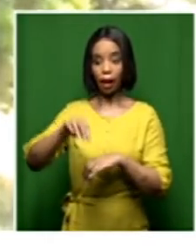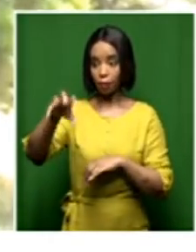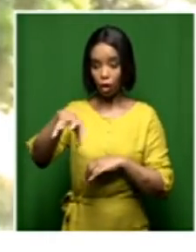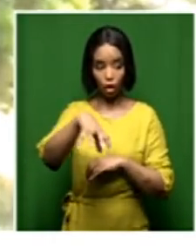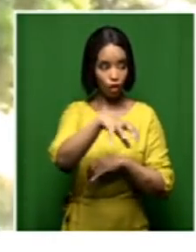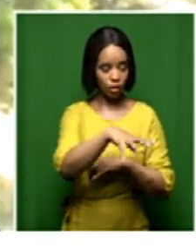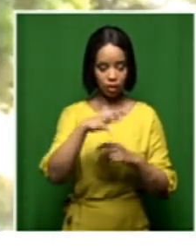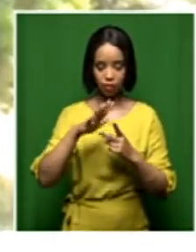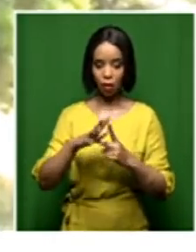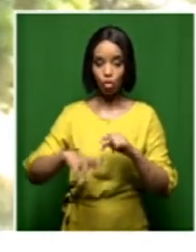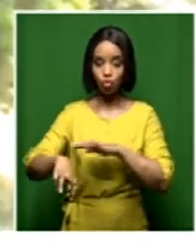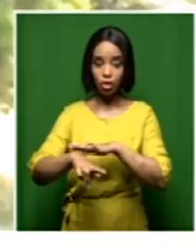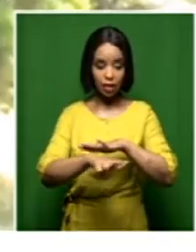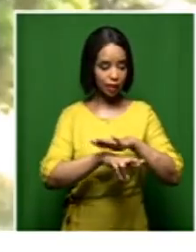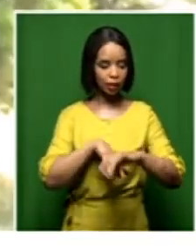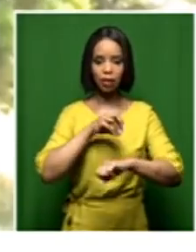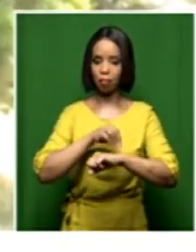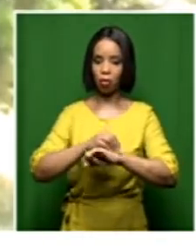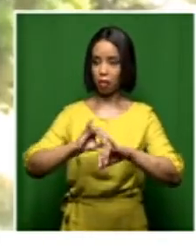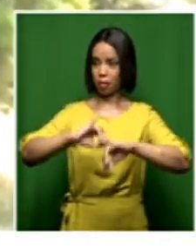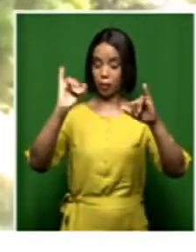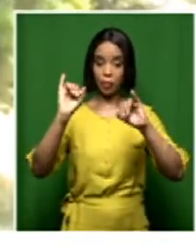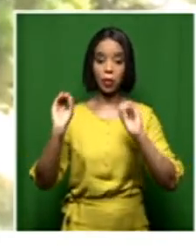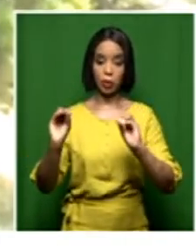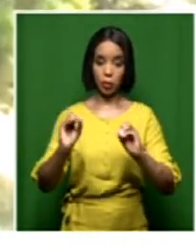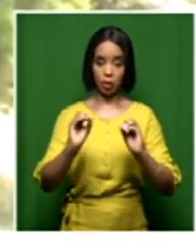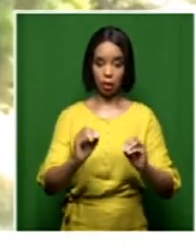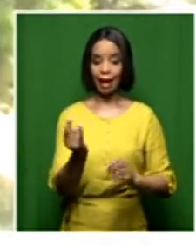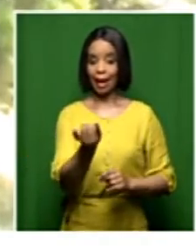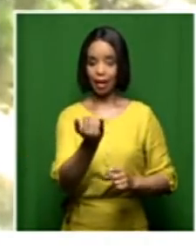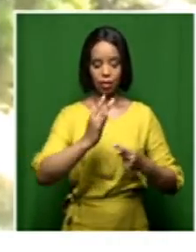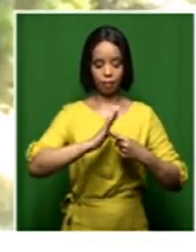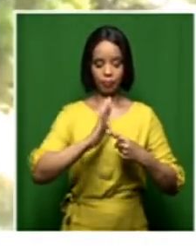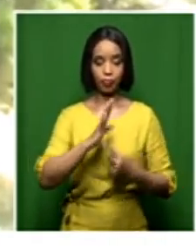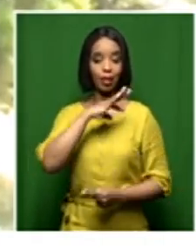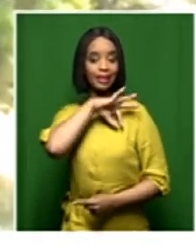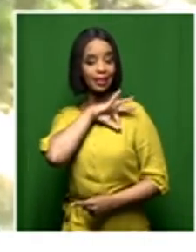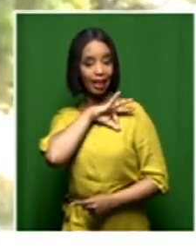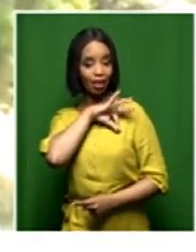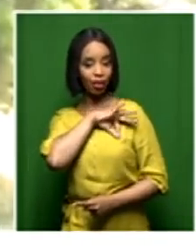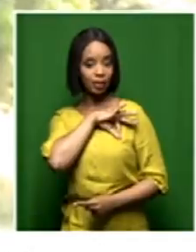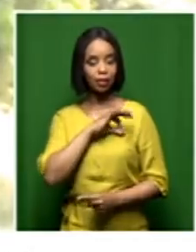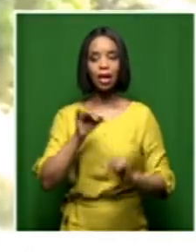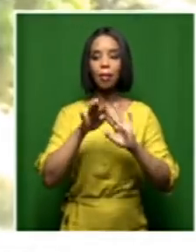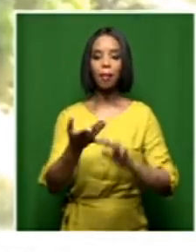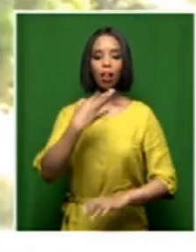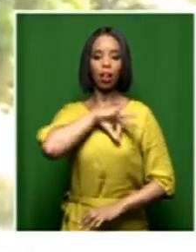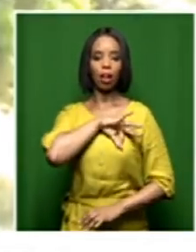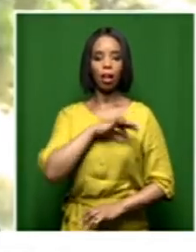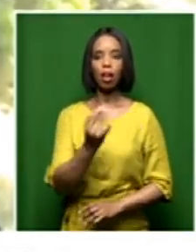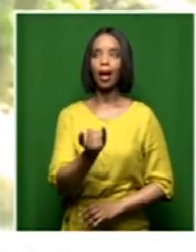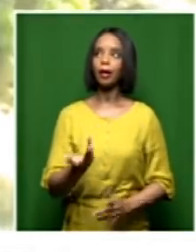There are problems of salaries, I mean, kind of discrepancies, where your senior